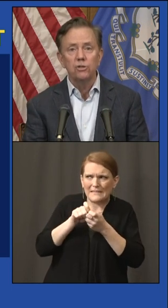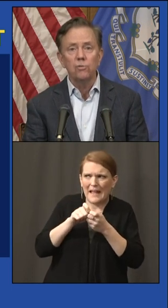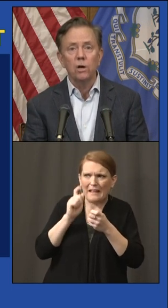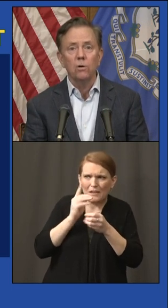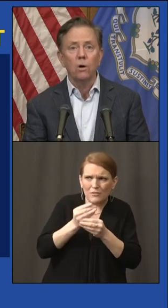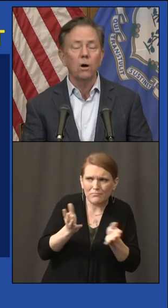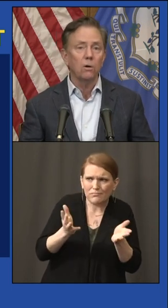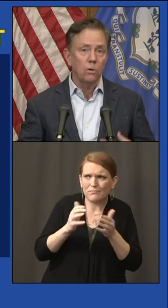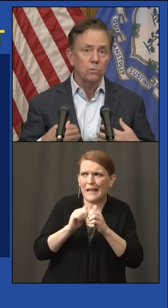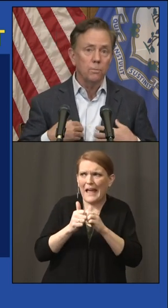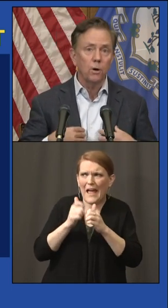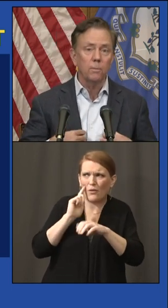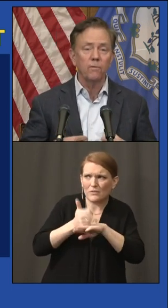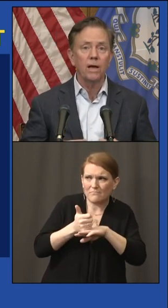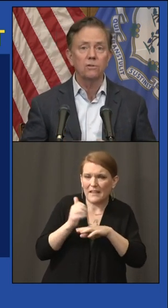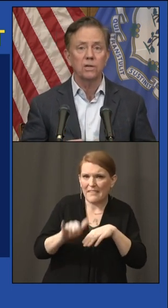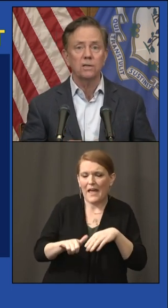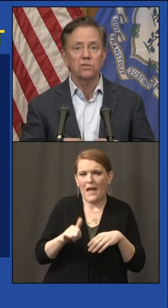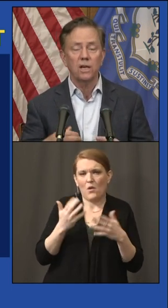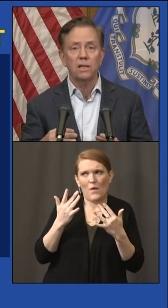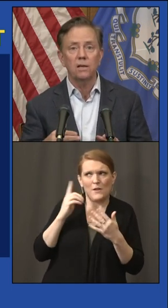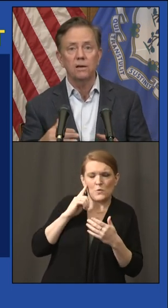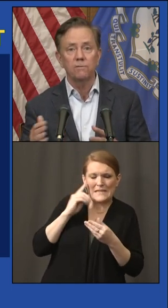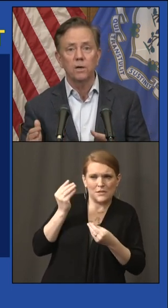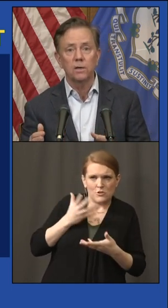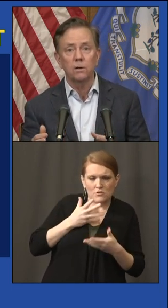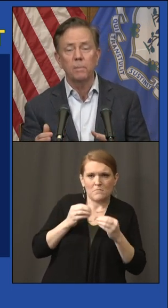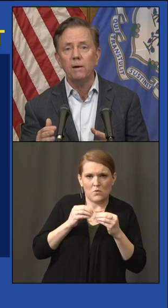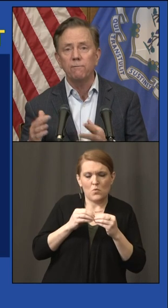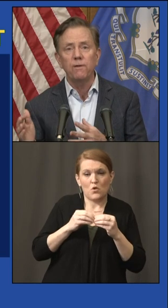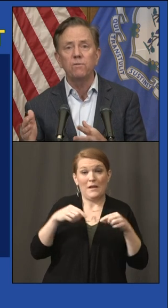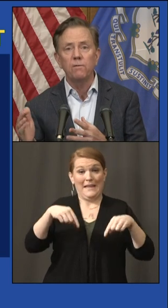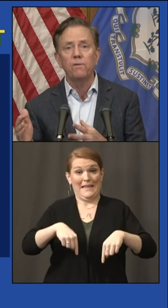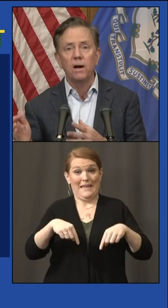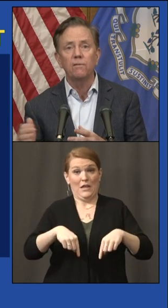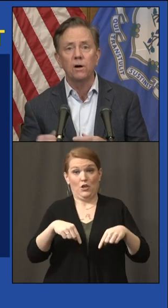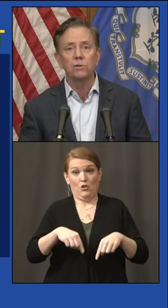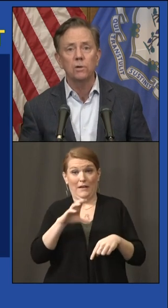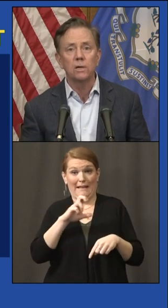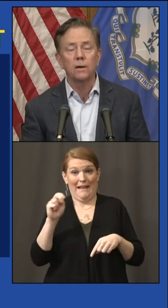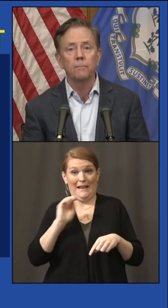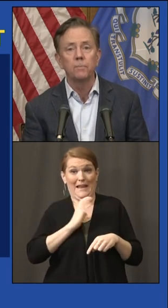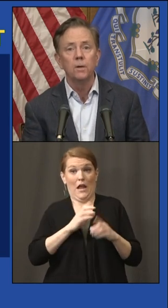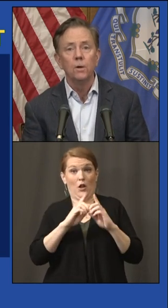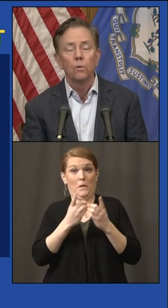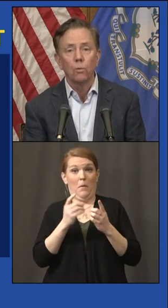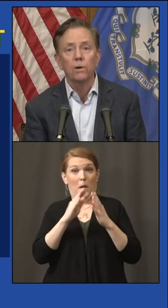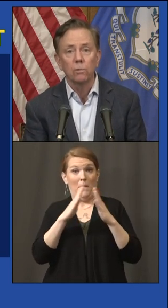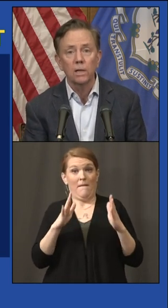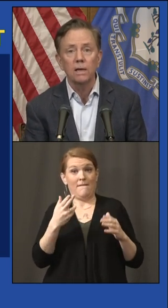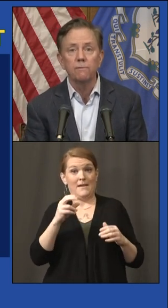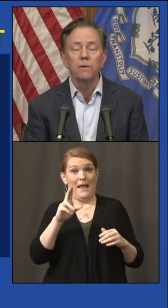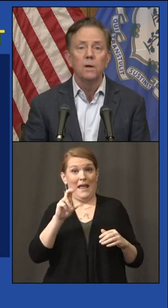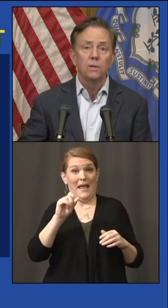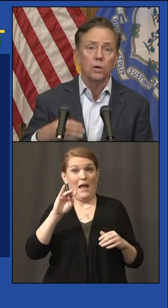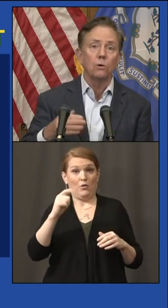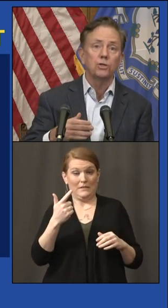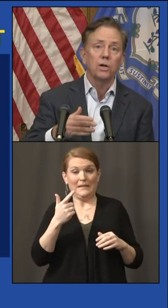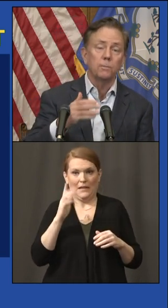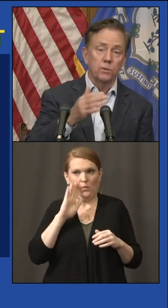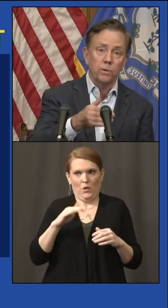As you know, our own Department of Housing and CELA have done about 5,500 rent relief